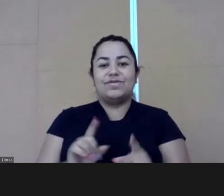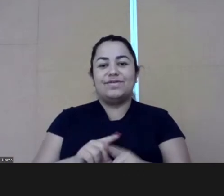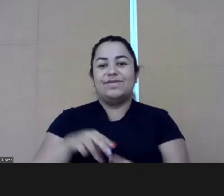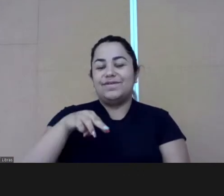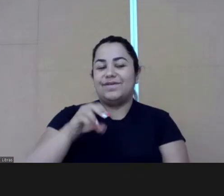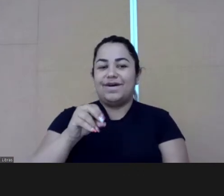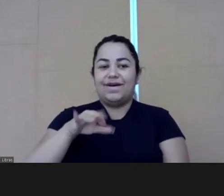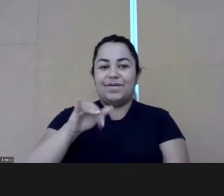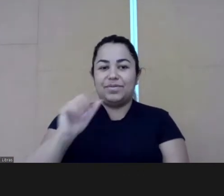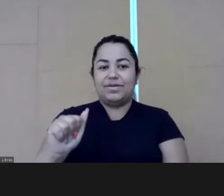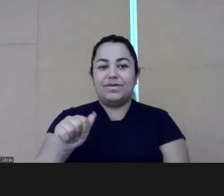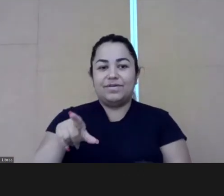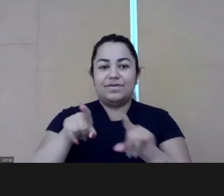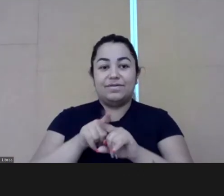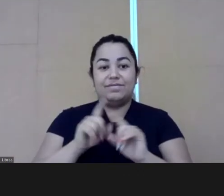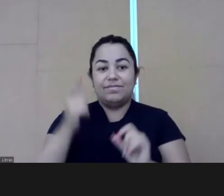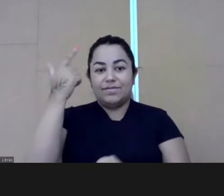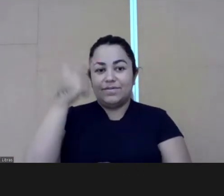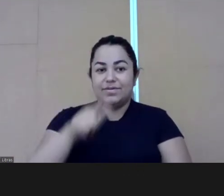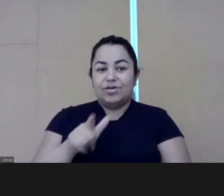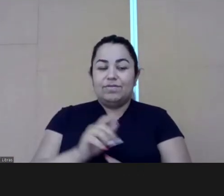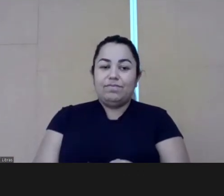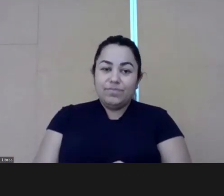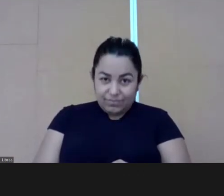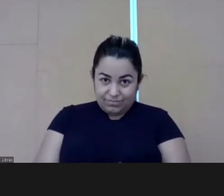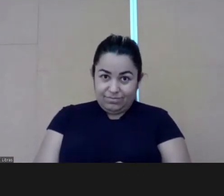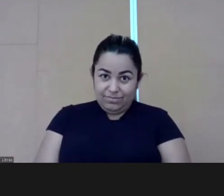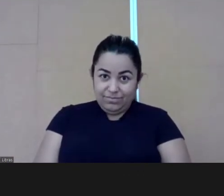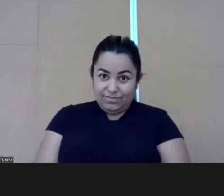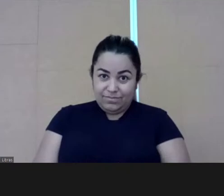here with you sharing this table with you.